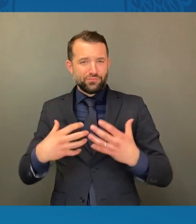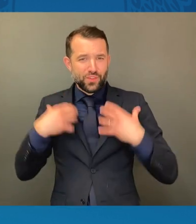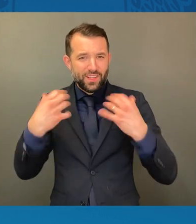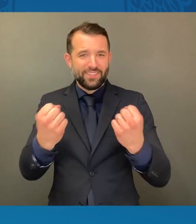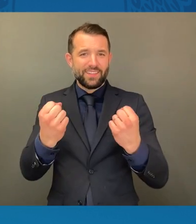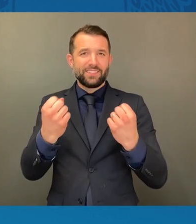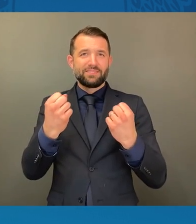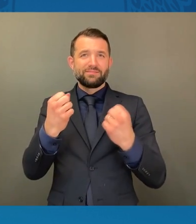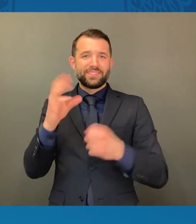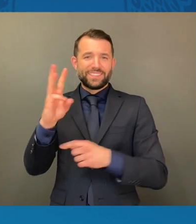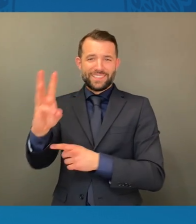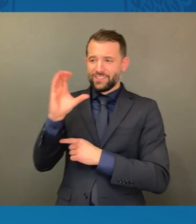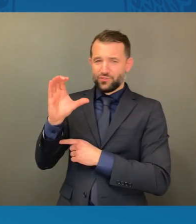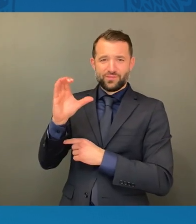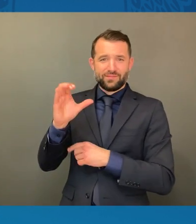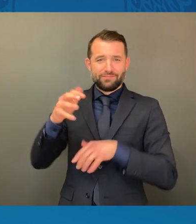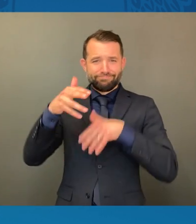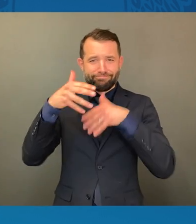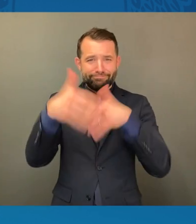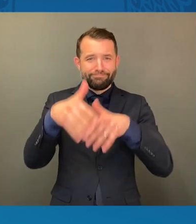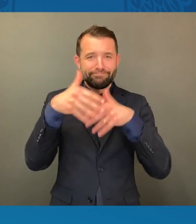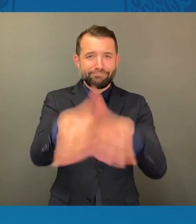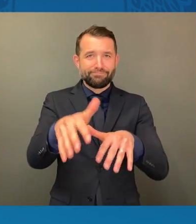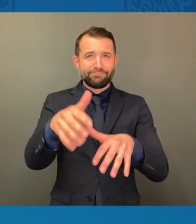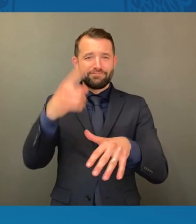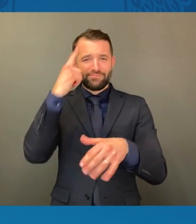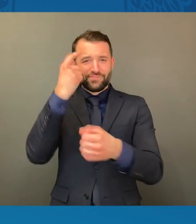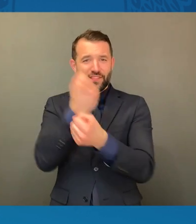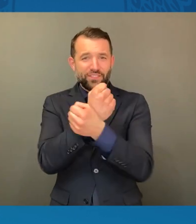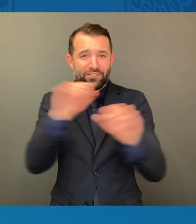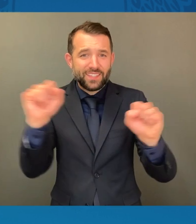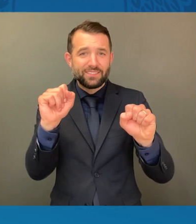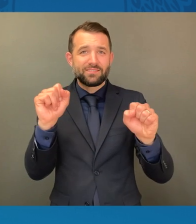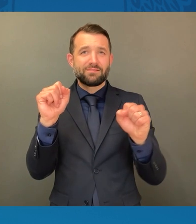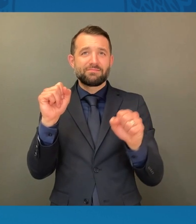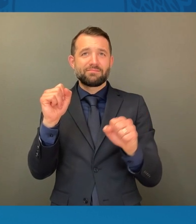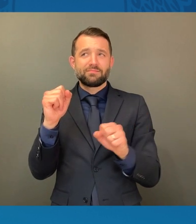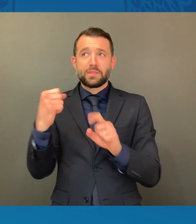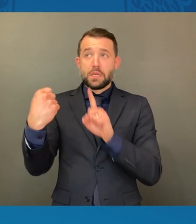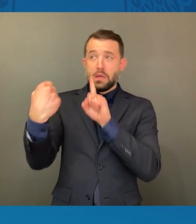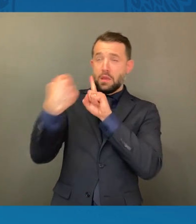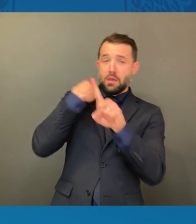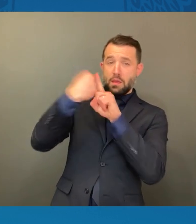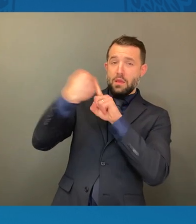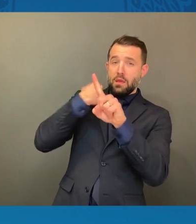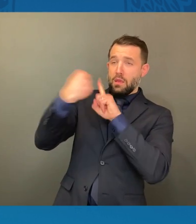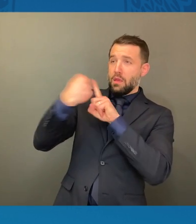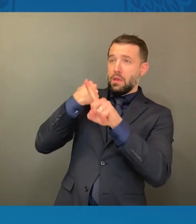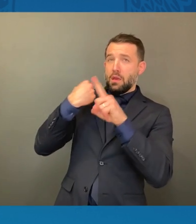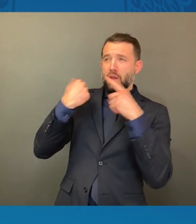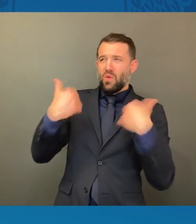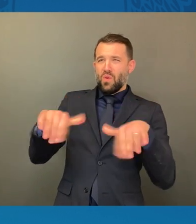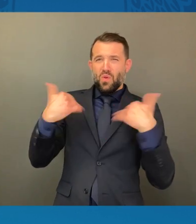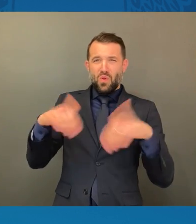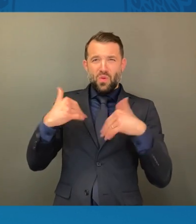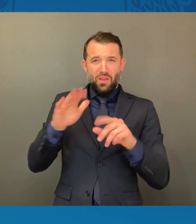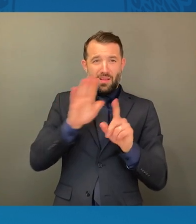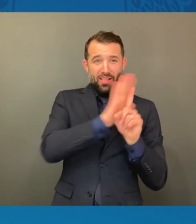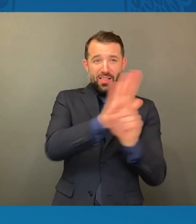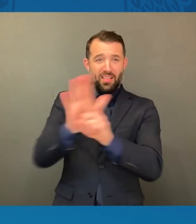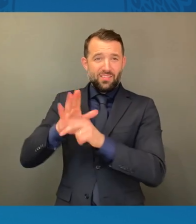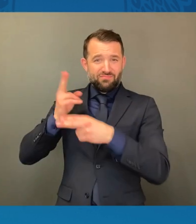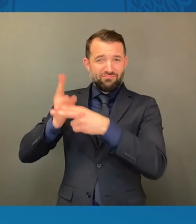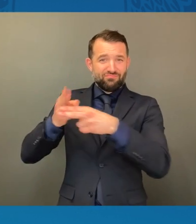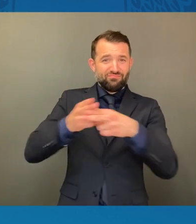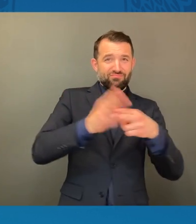who named and whose names we know and sometimes names we will